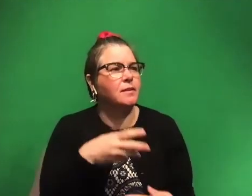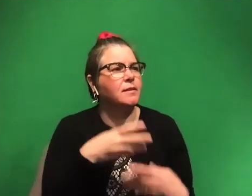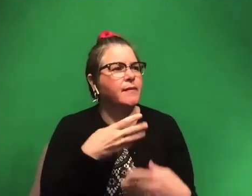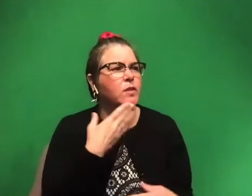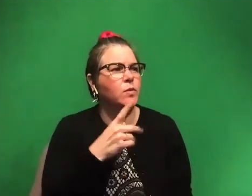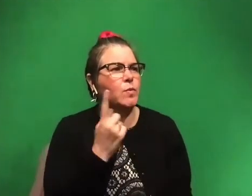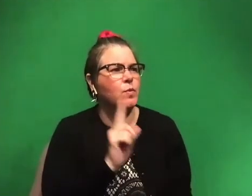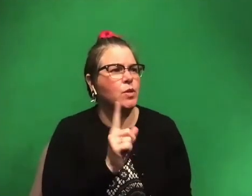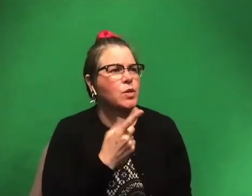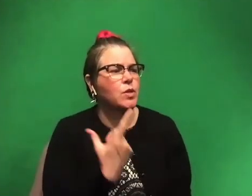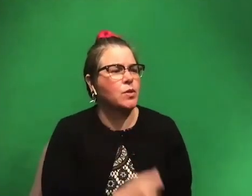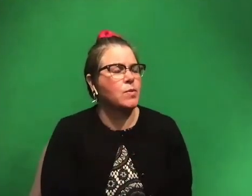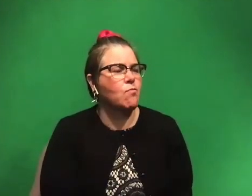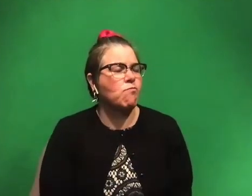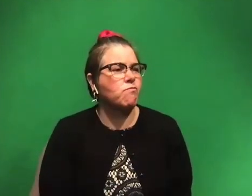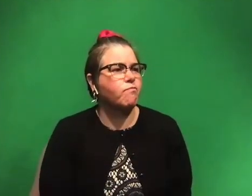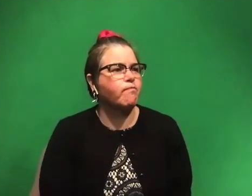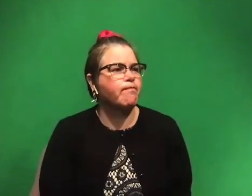Where did it go? Um,